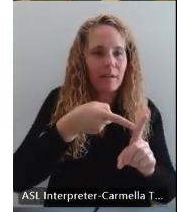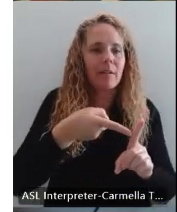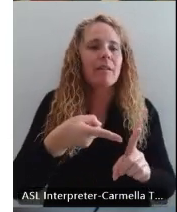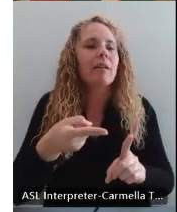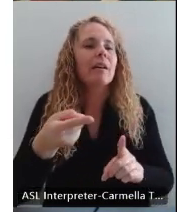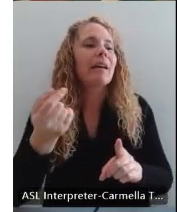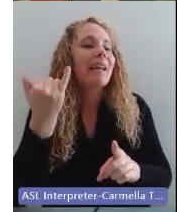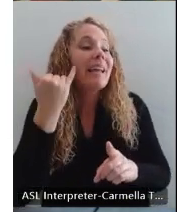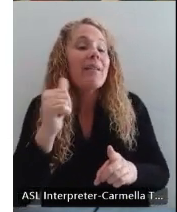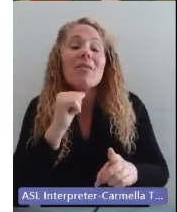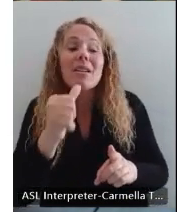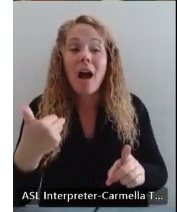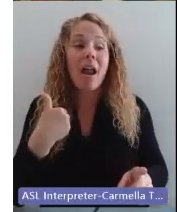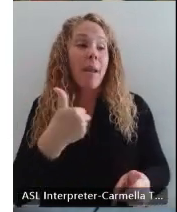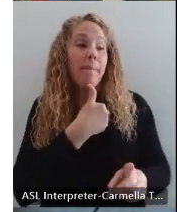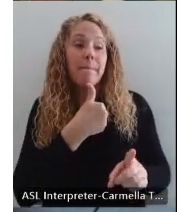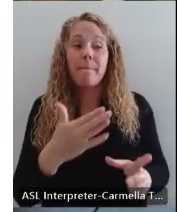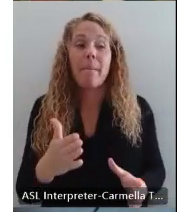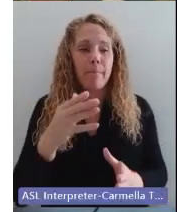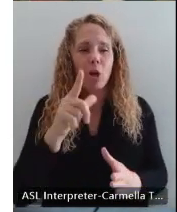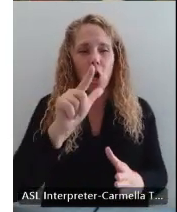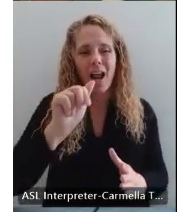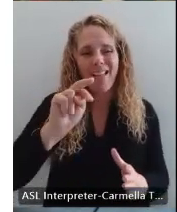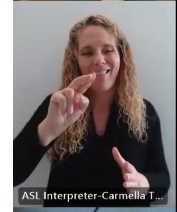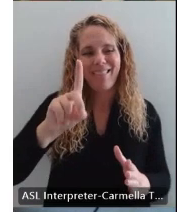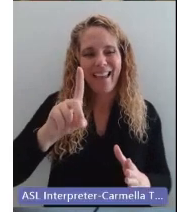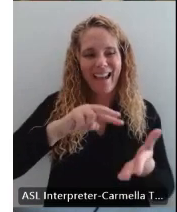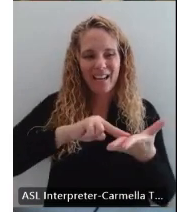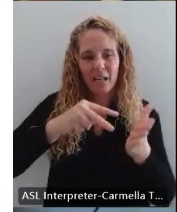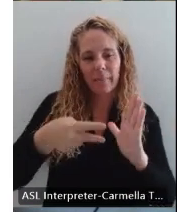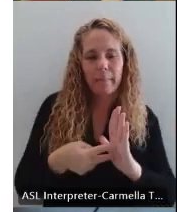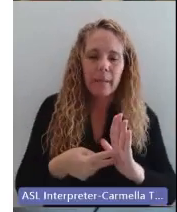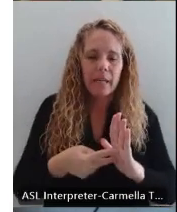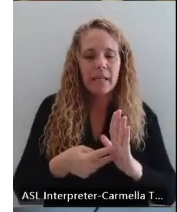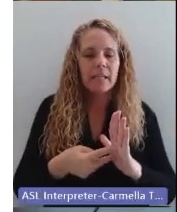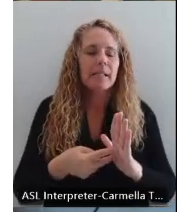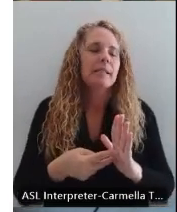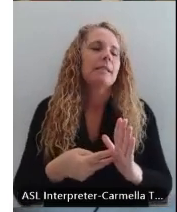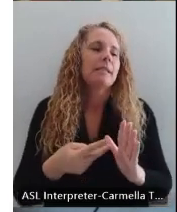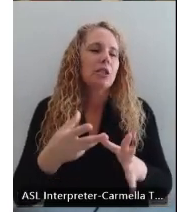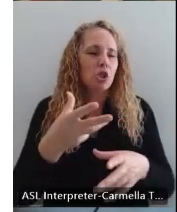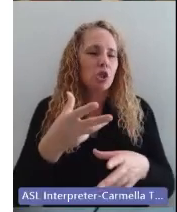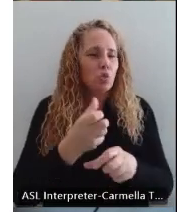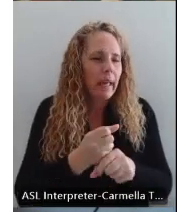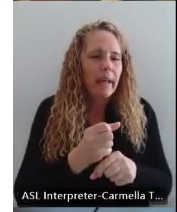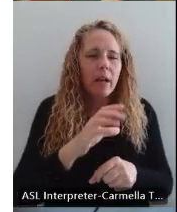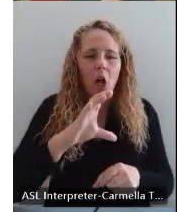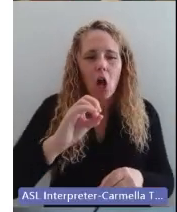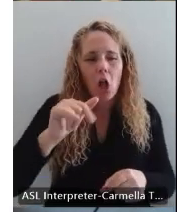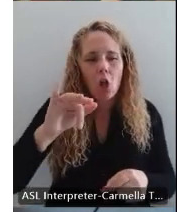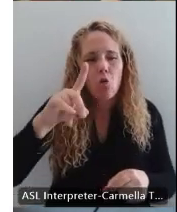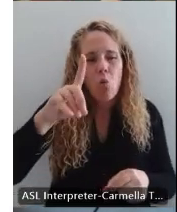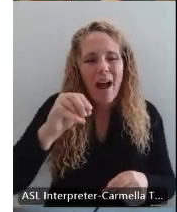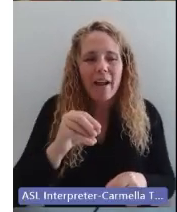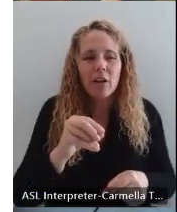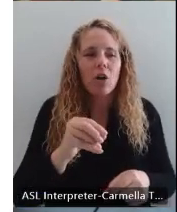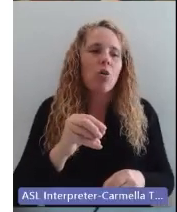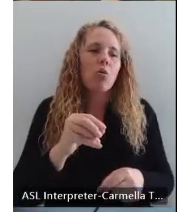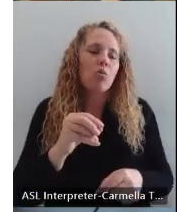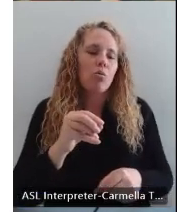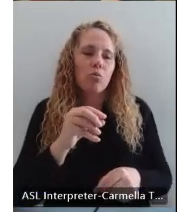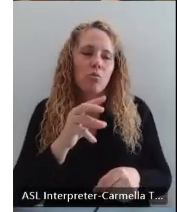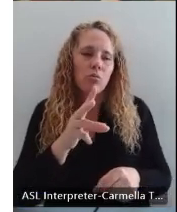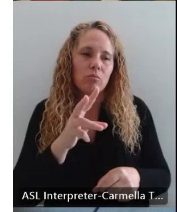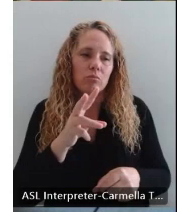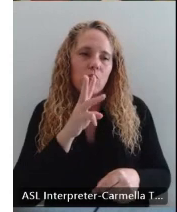a non-member land, so what that means is you get Colorado River water. You get a